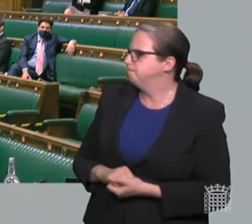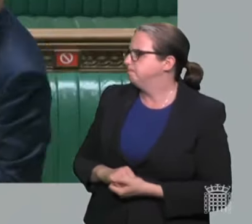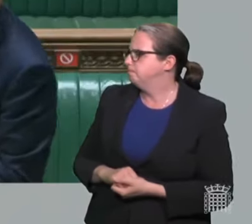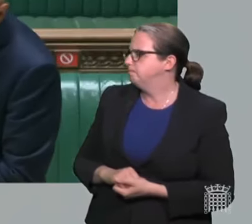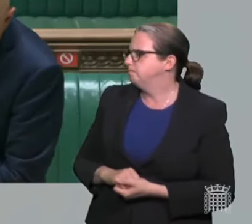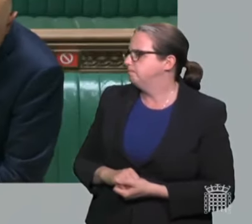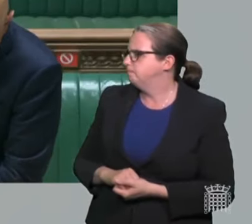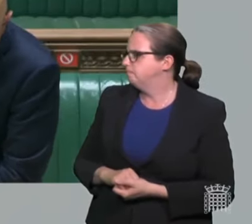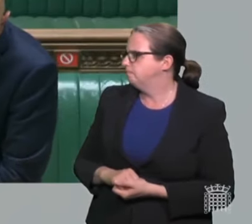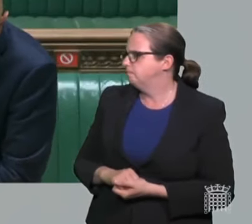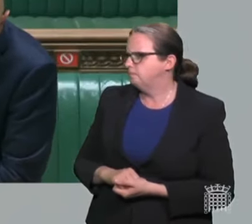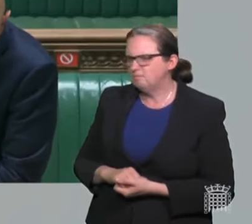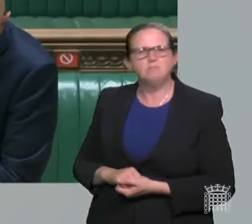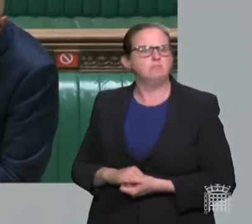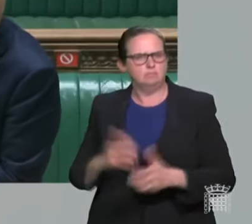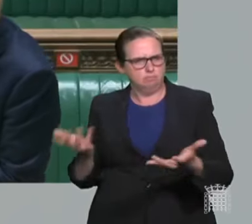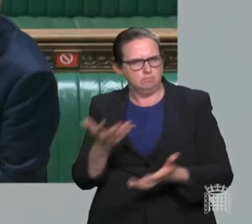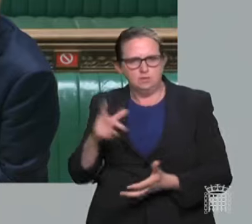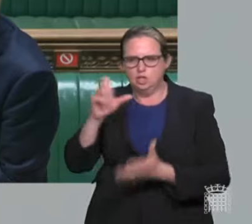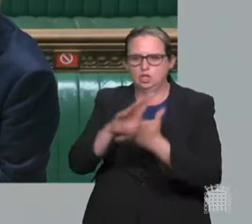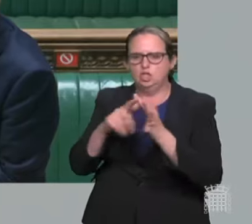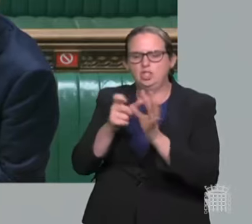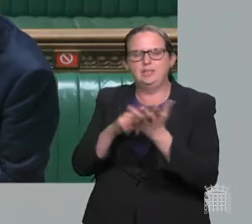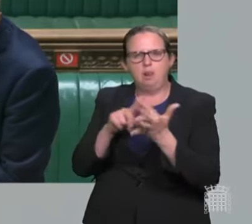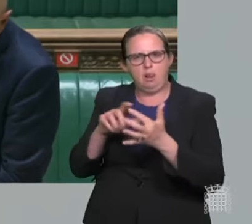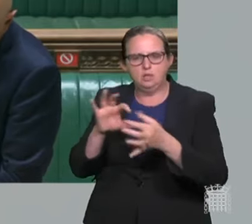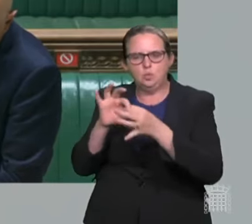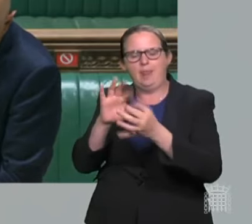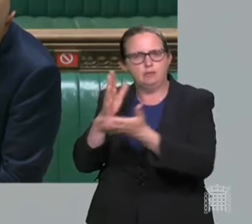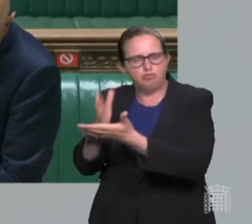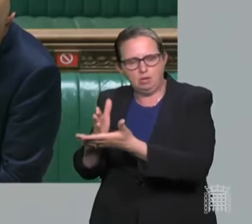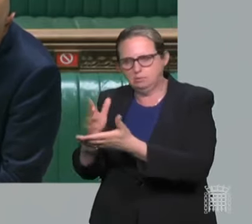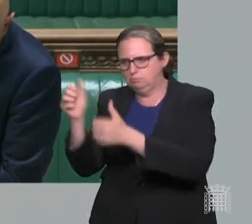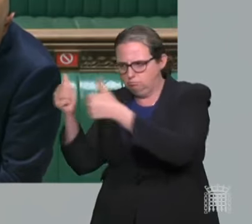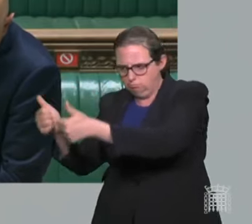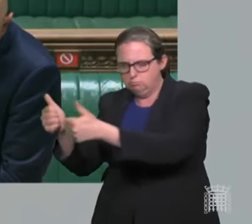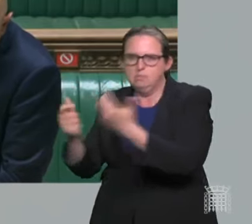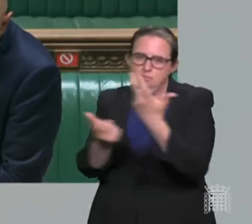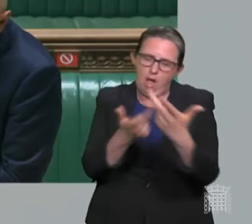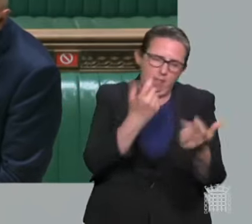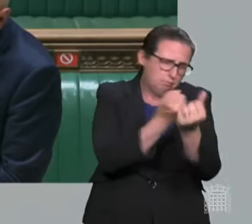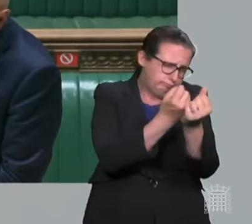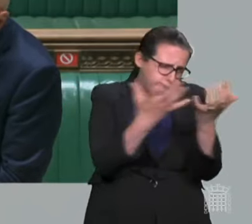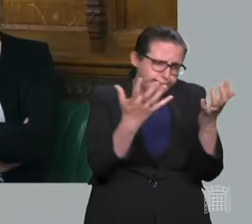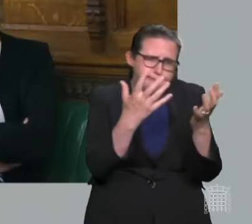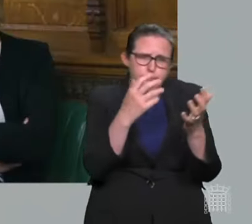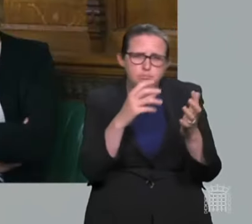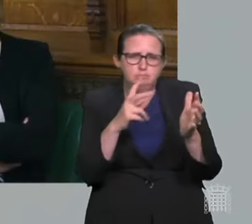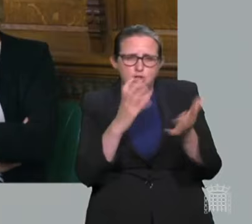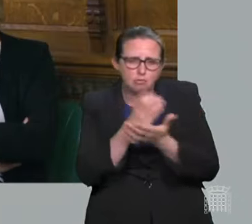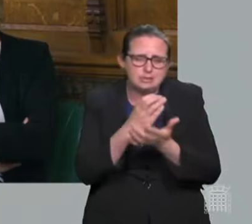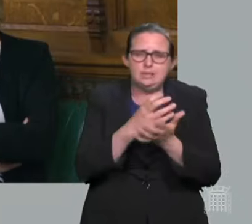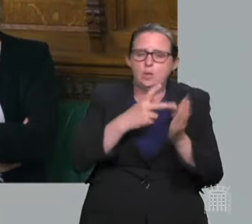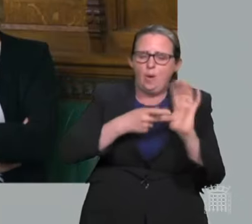to give my honourable friend that assurance. The Cheadle Together Trust and many other third party and voluntary organisations across the